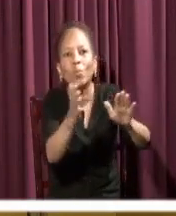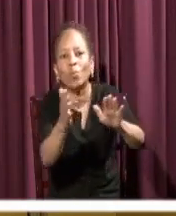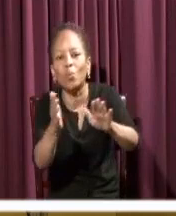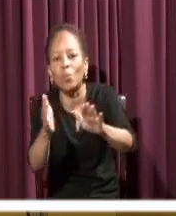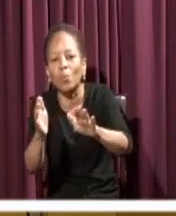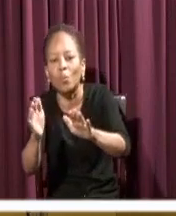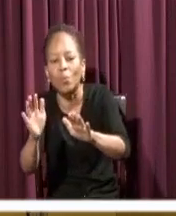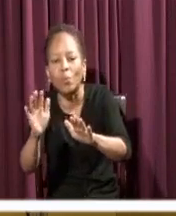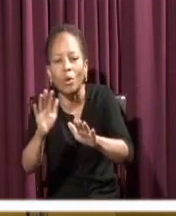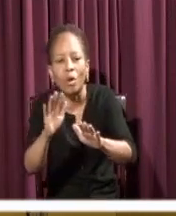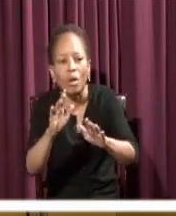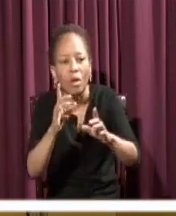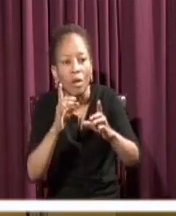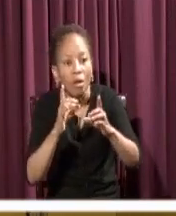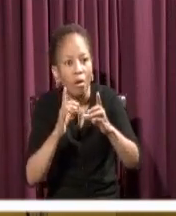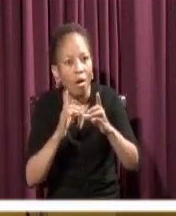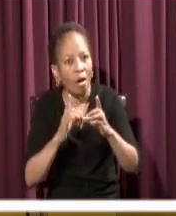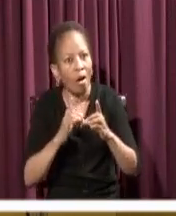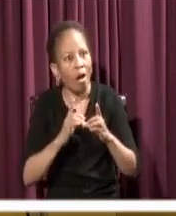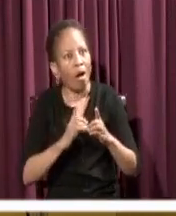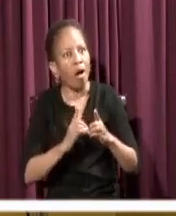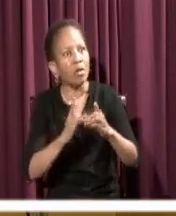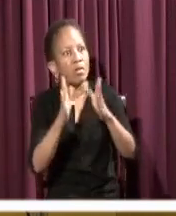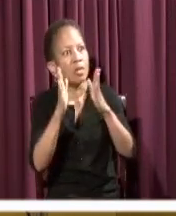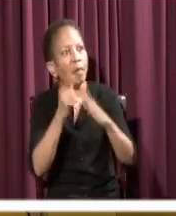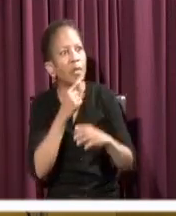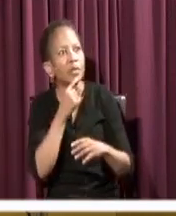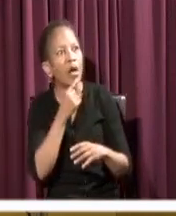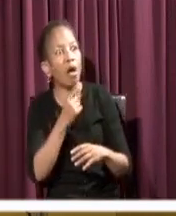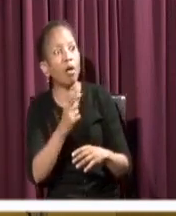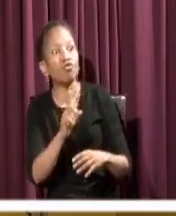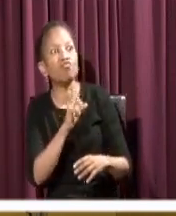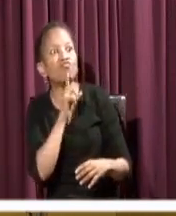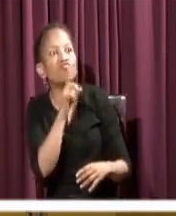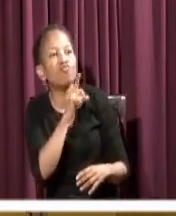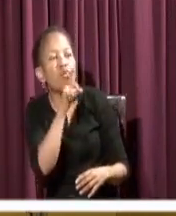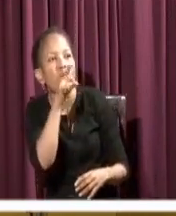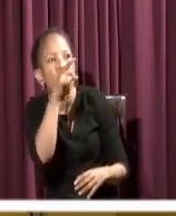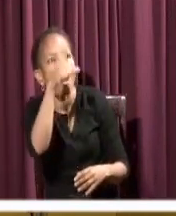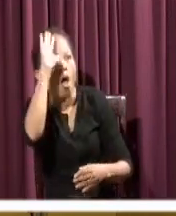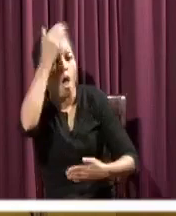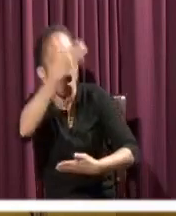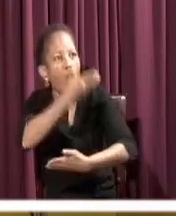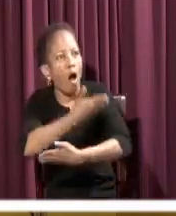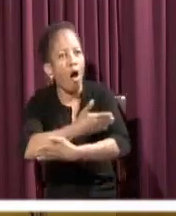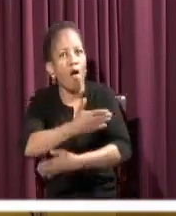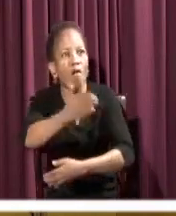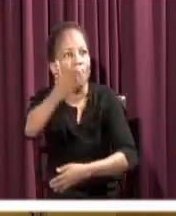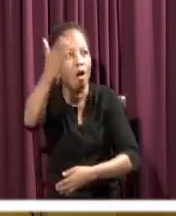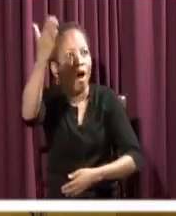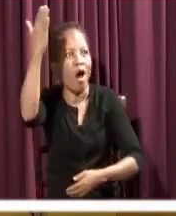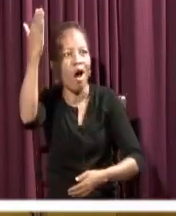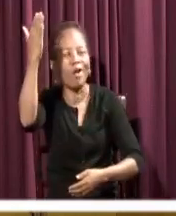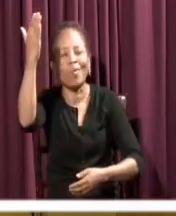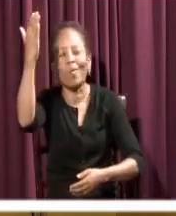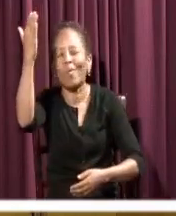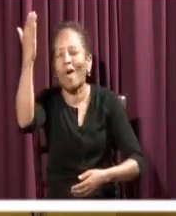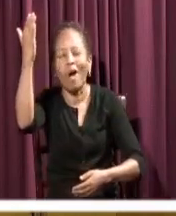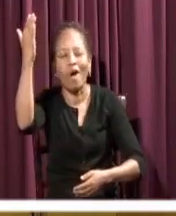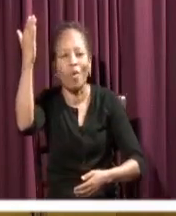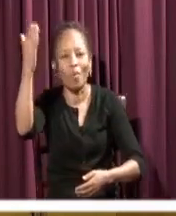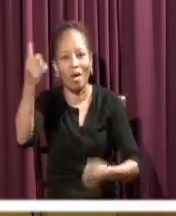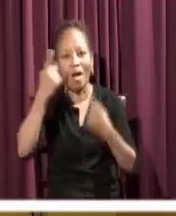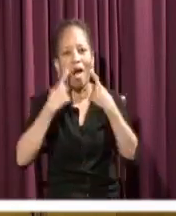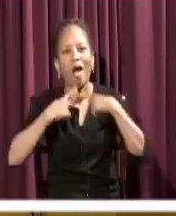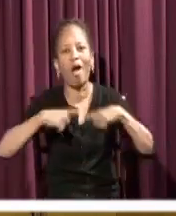and said, Truly, you are the Son of God. The Gospel of the Lord.